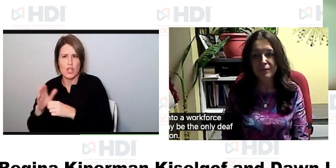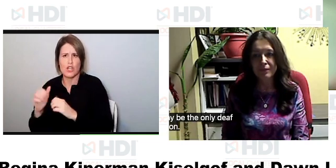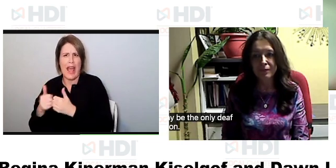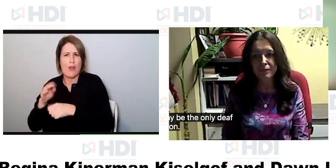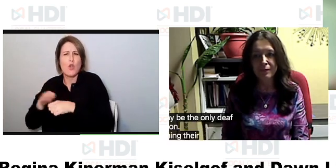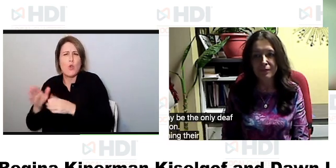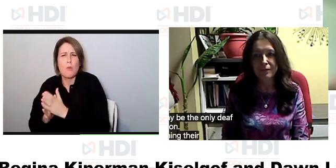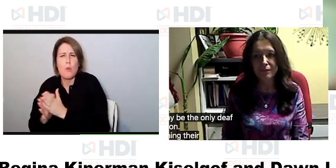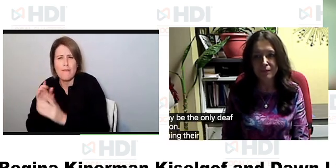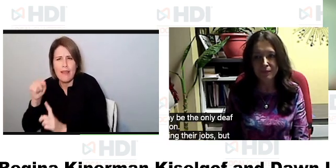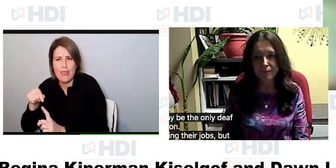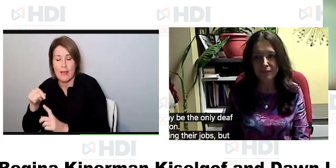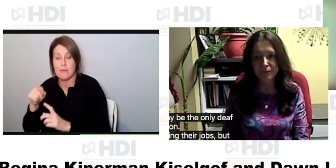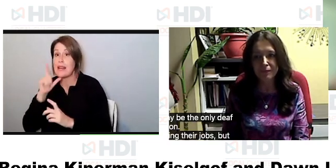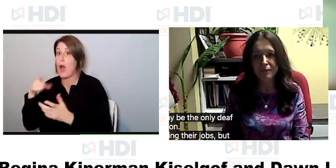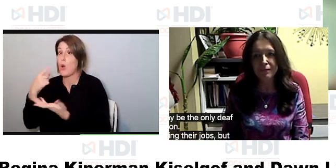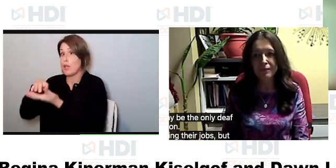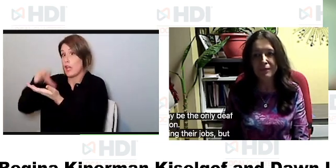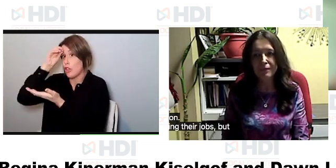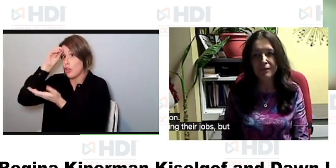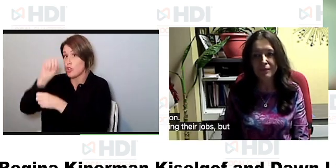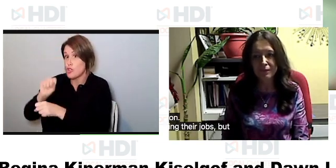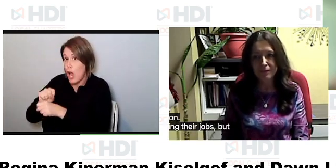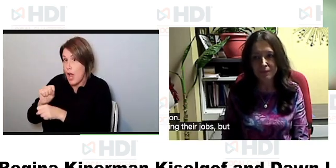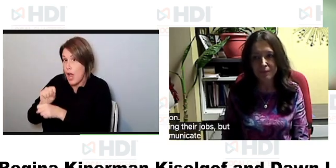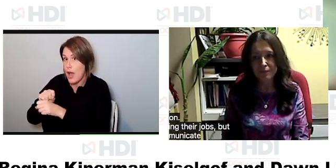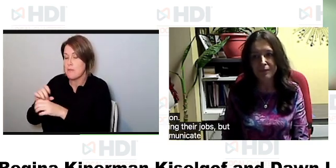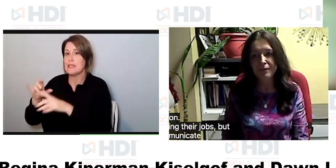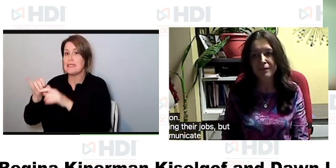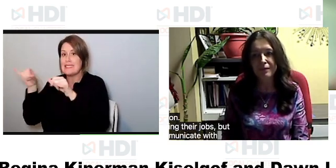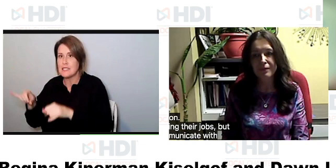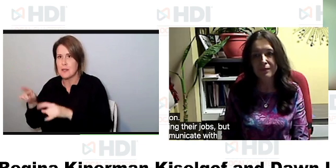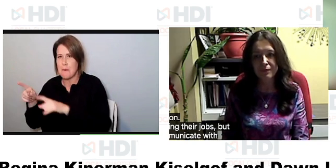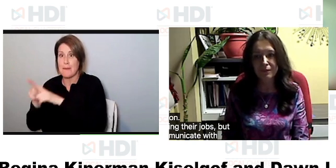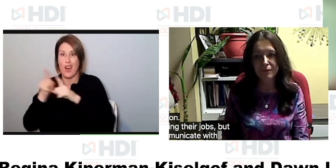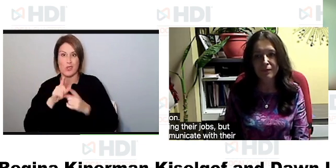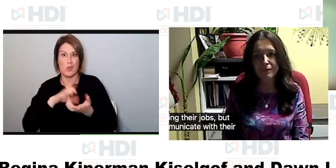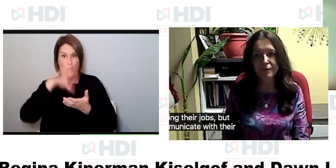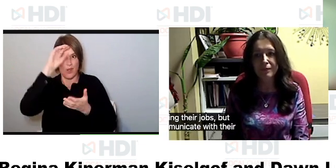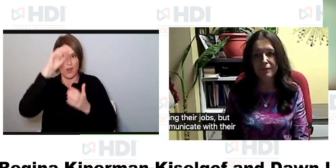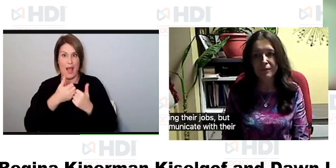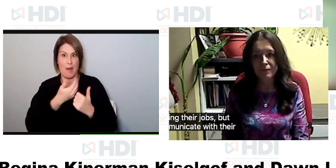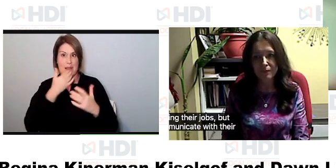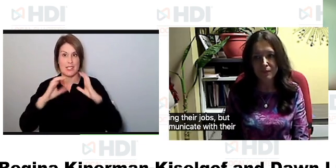their jobs but also learning how to best communicate with their co-workers and and